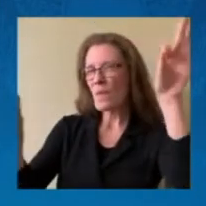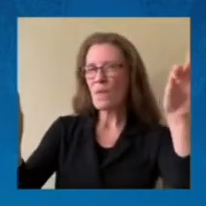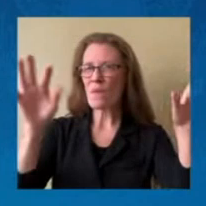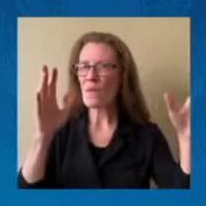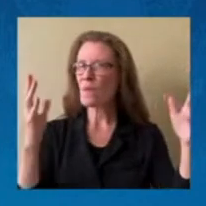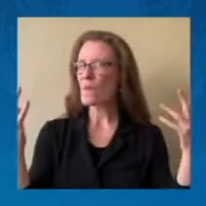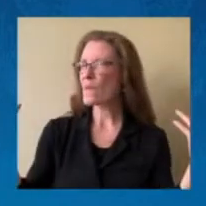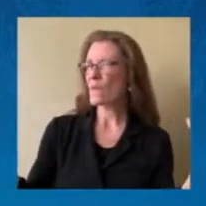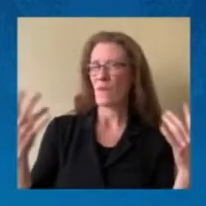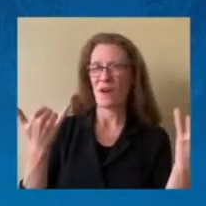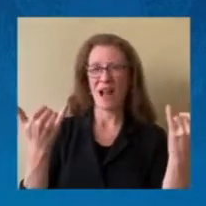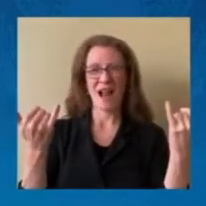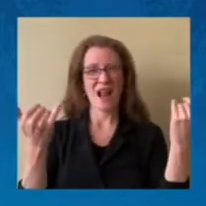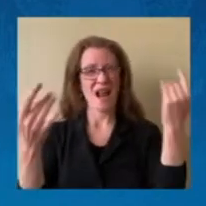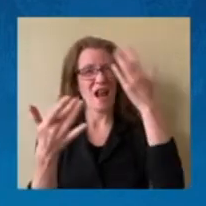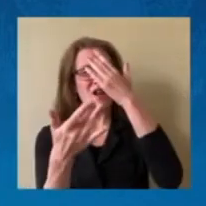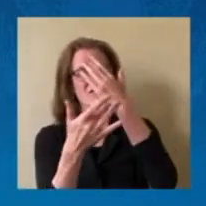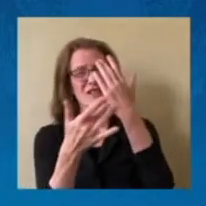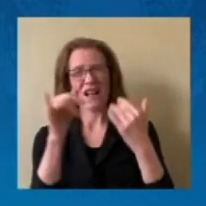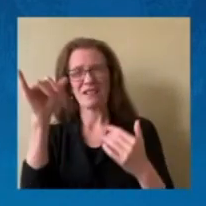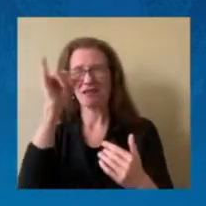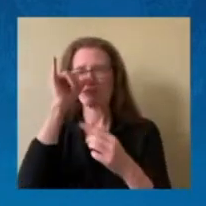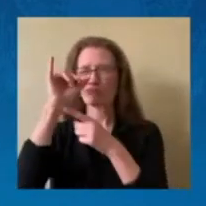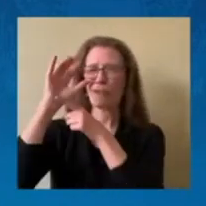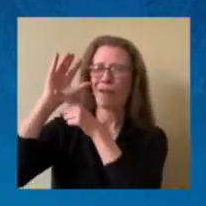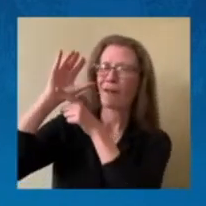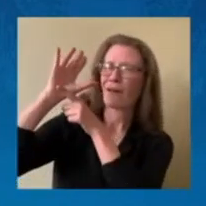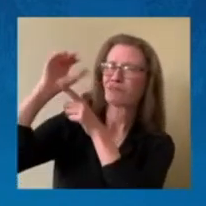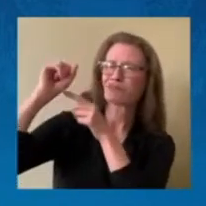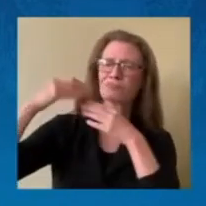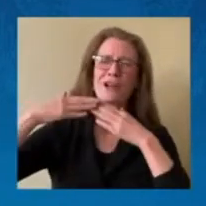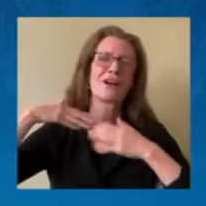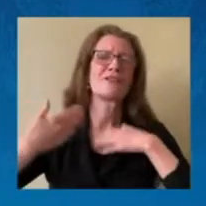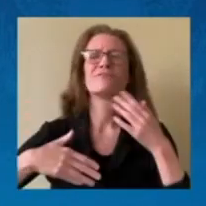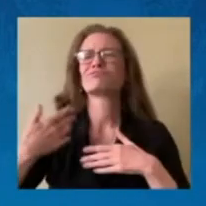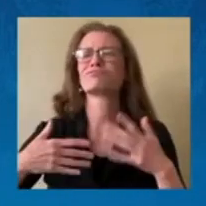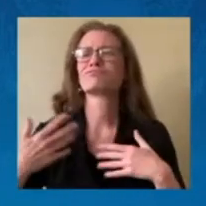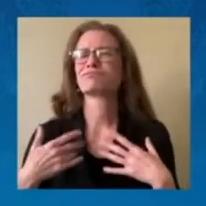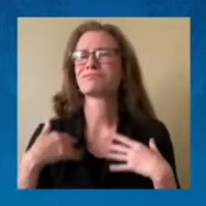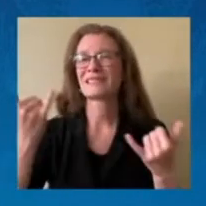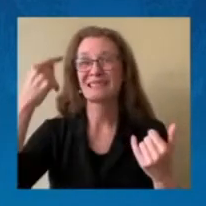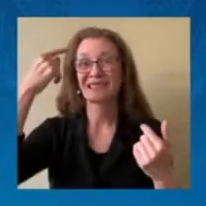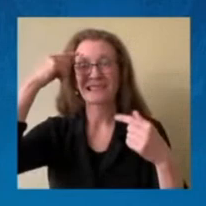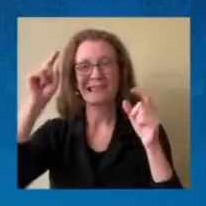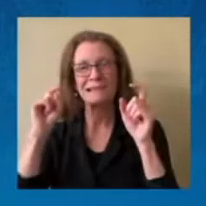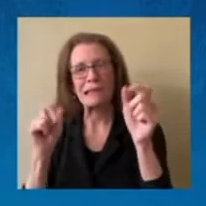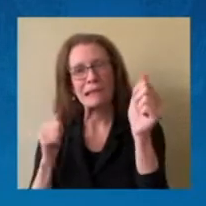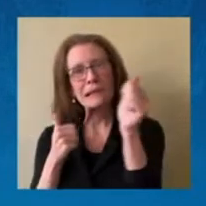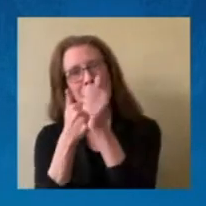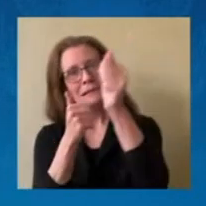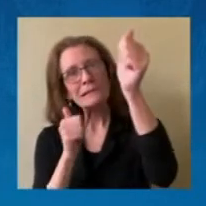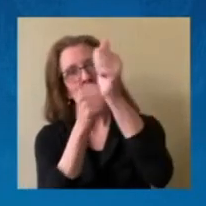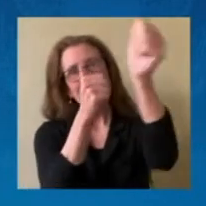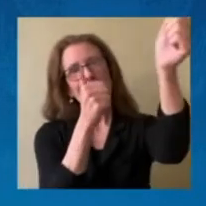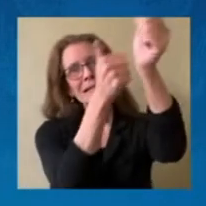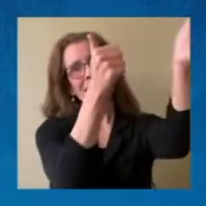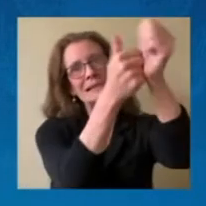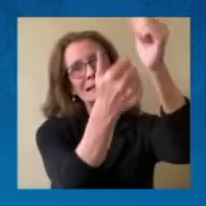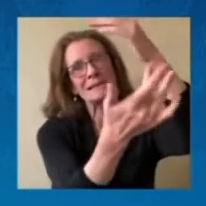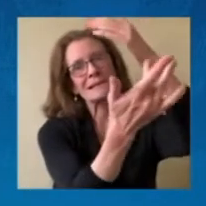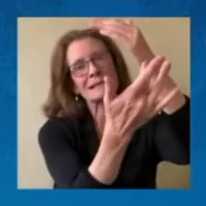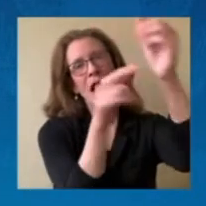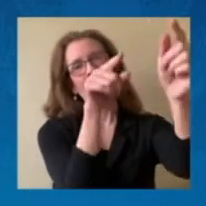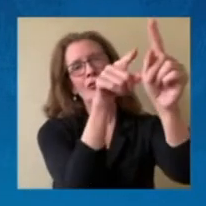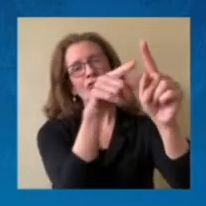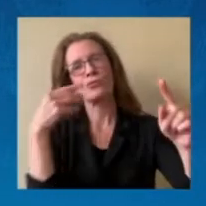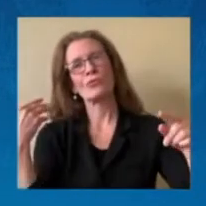how is the Department thinking about updating and upgrading its rules of the road around regulation of space launch? Well,